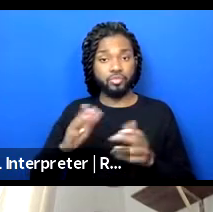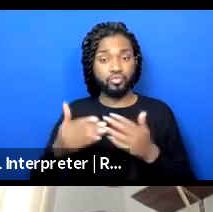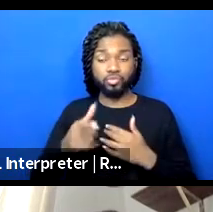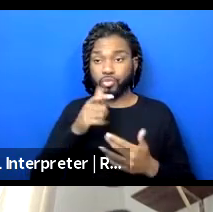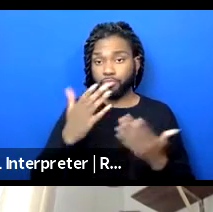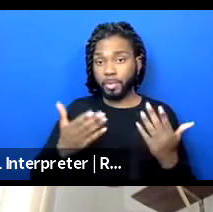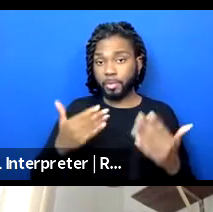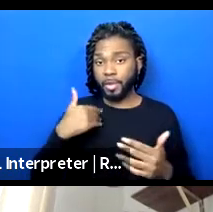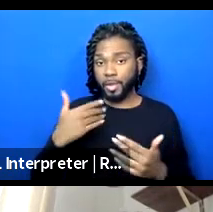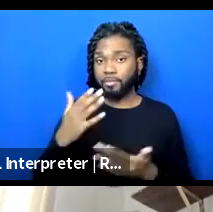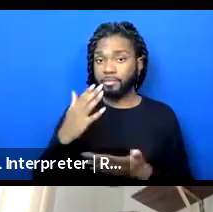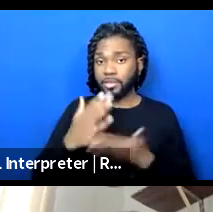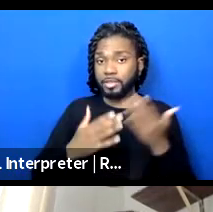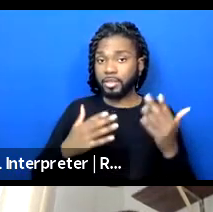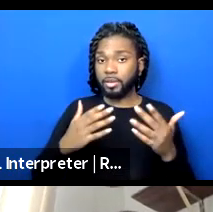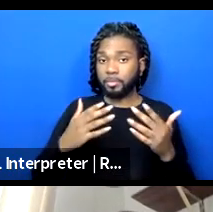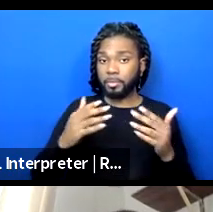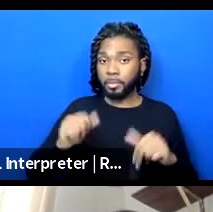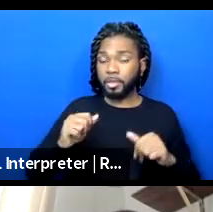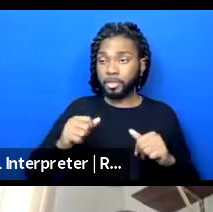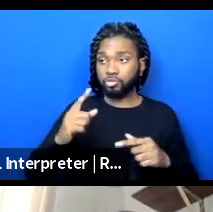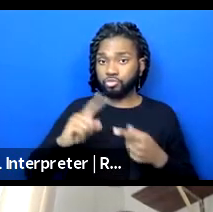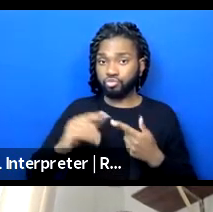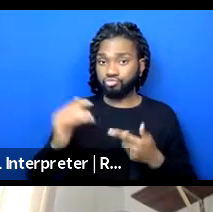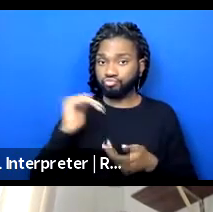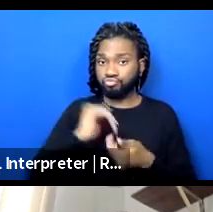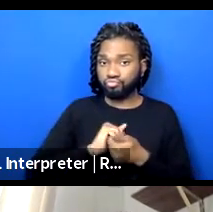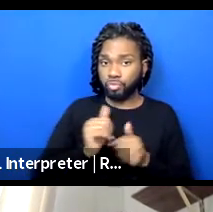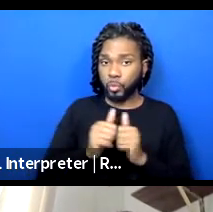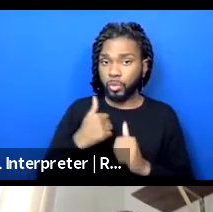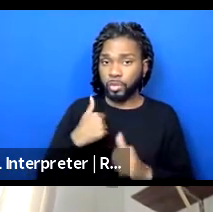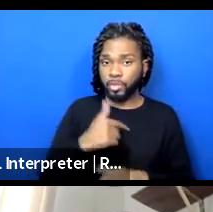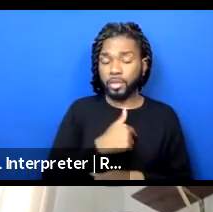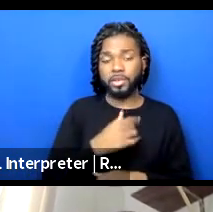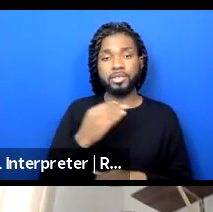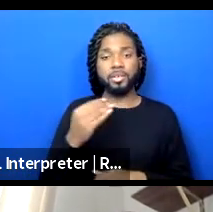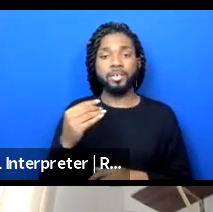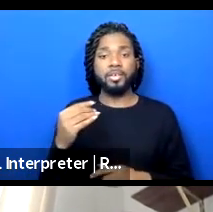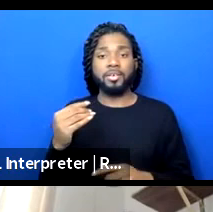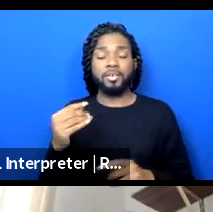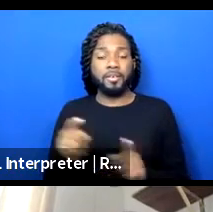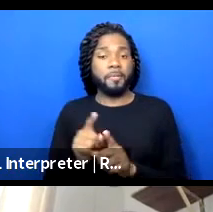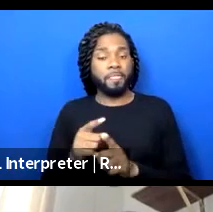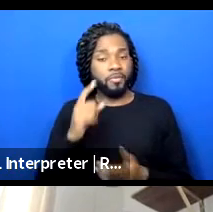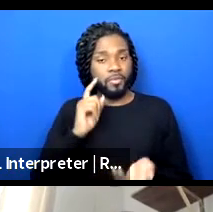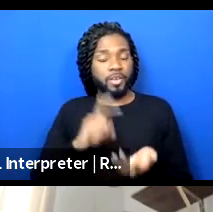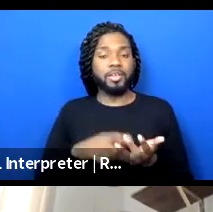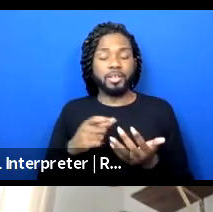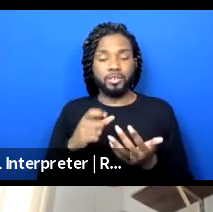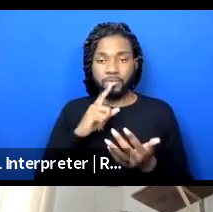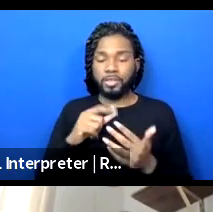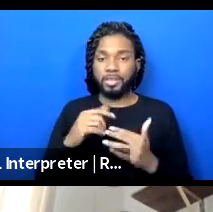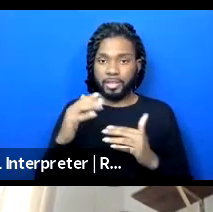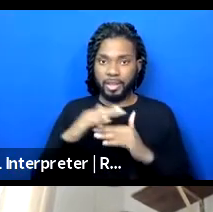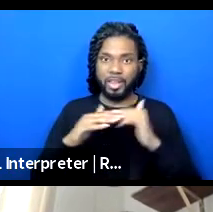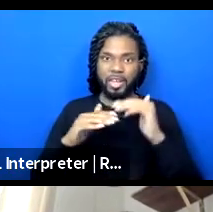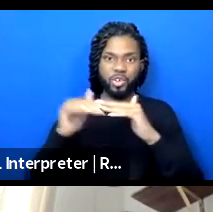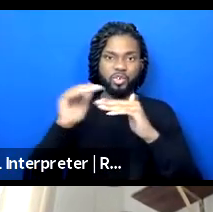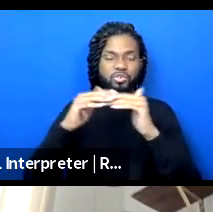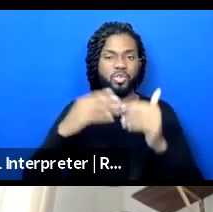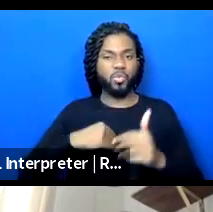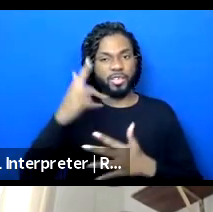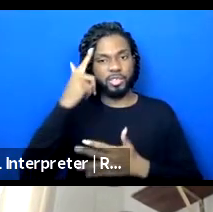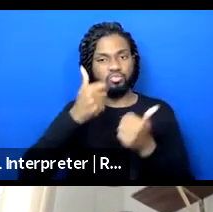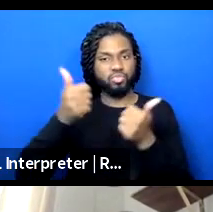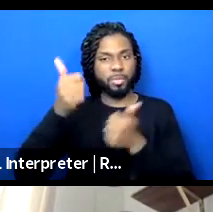positions of co-creation with us and that there's layers and layers of white supremacy that need to be removed in order